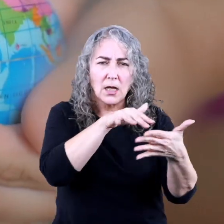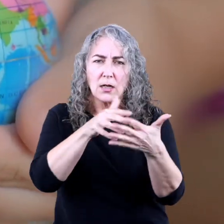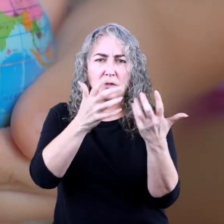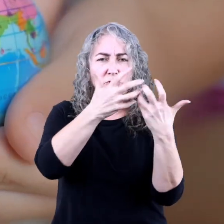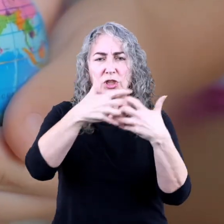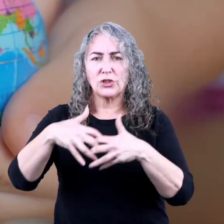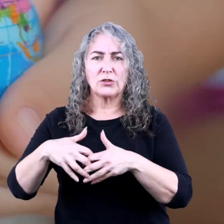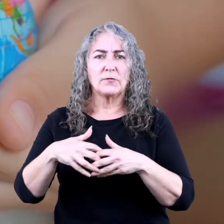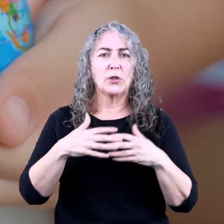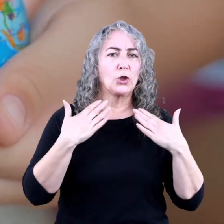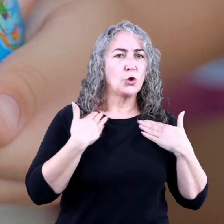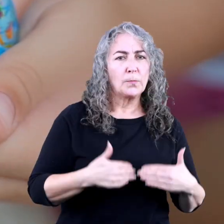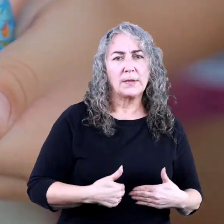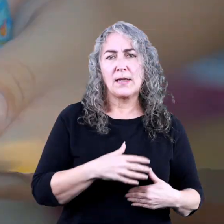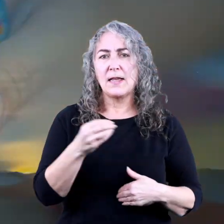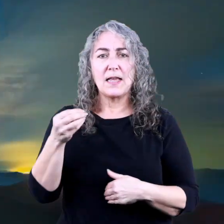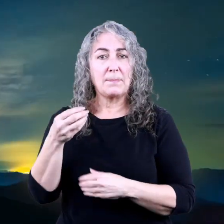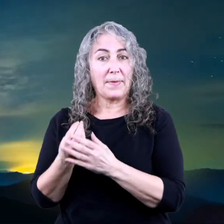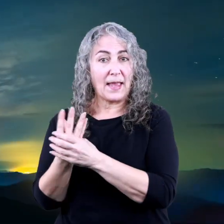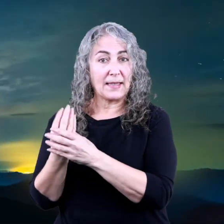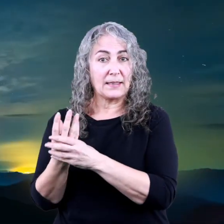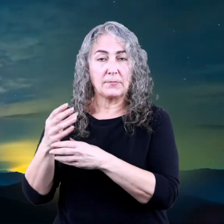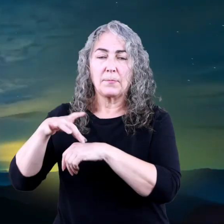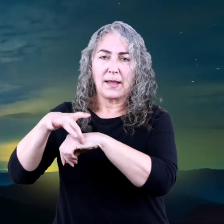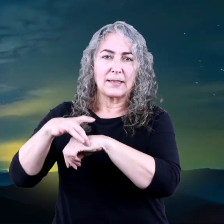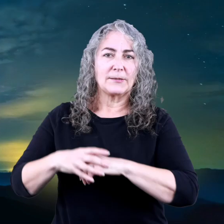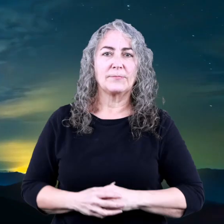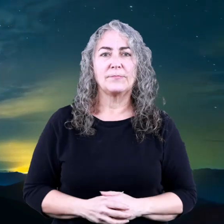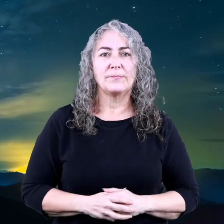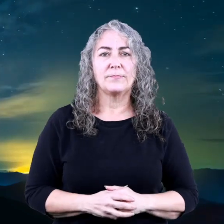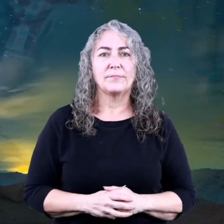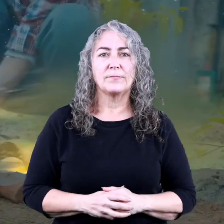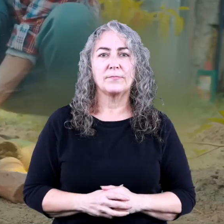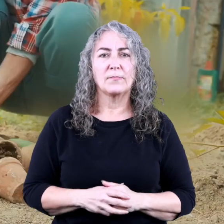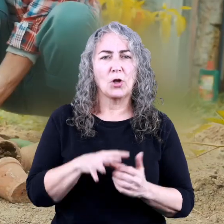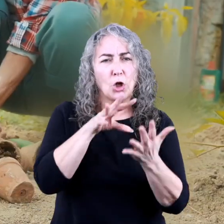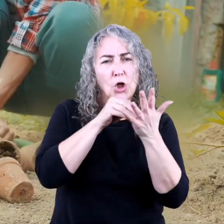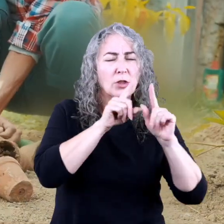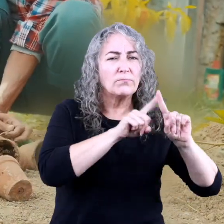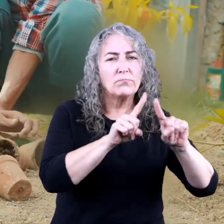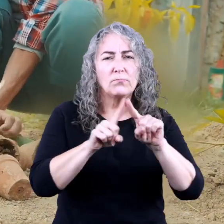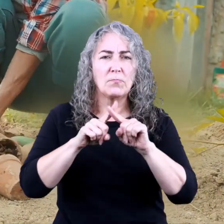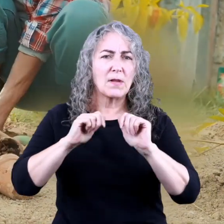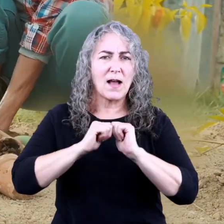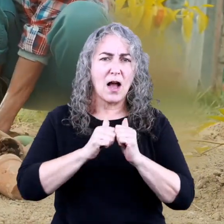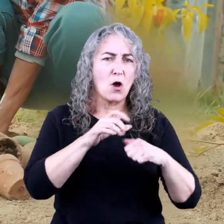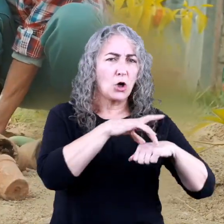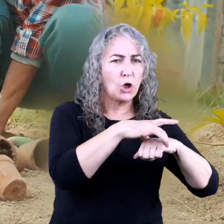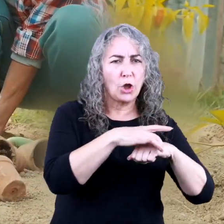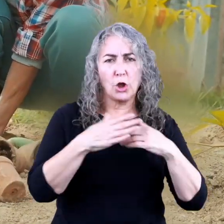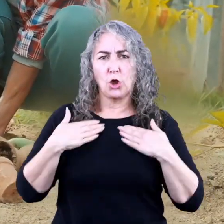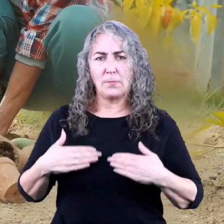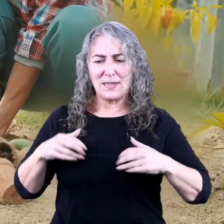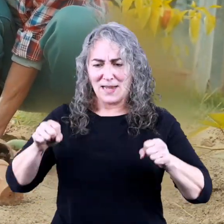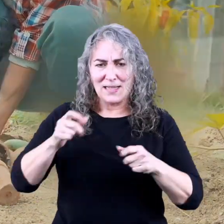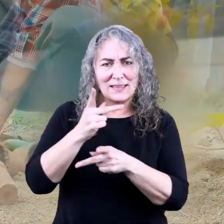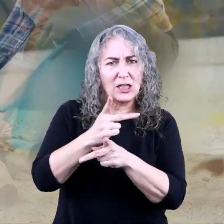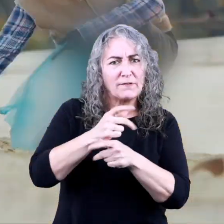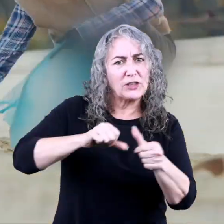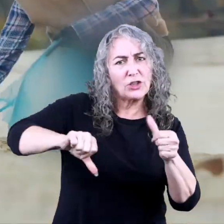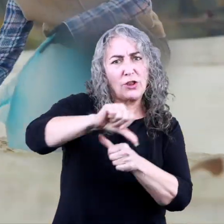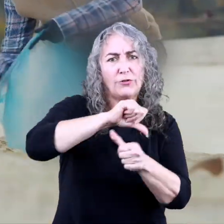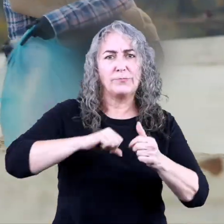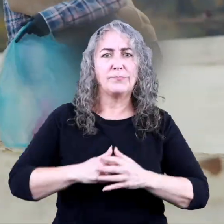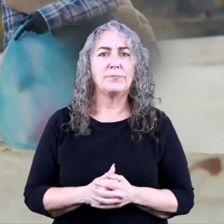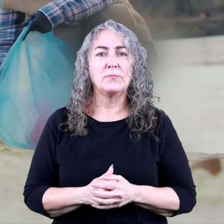They also study the interaction between humans and the planet. They learn ways that the earth and humans can take care